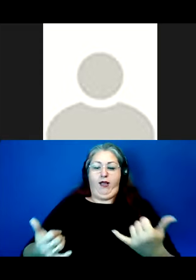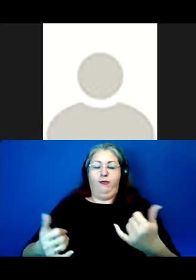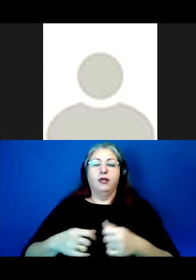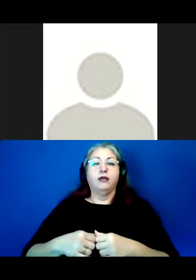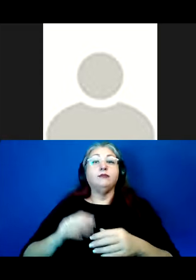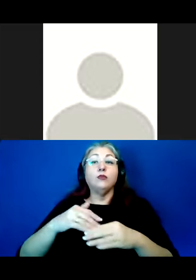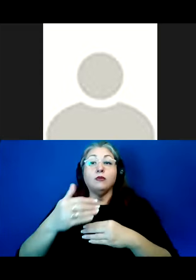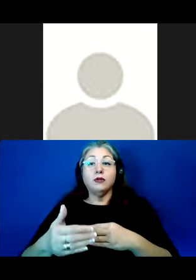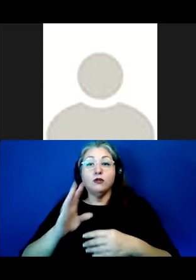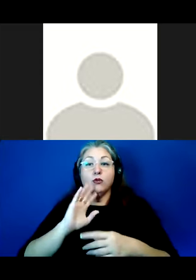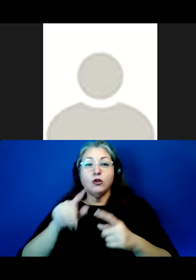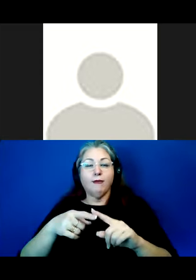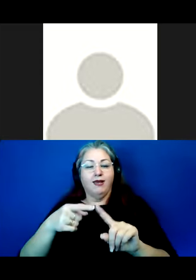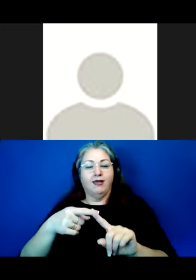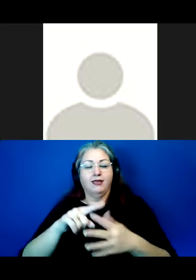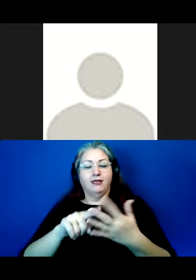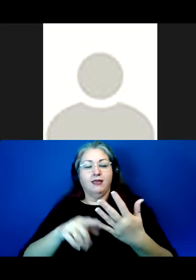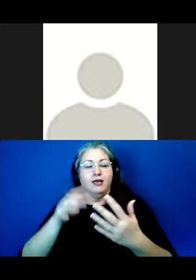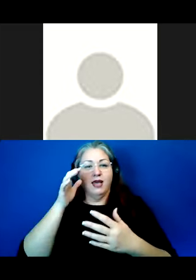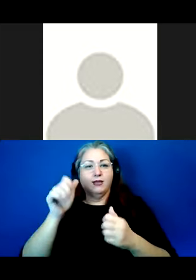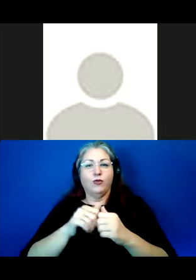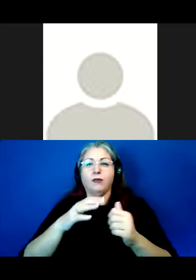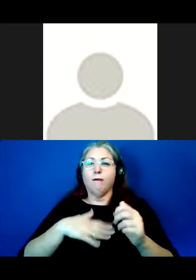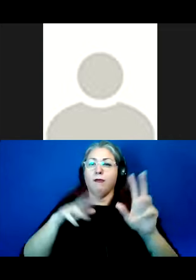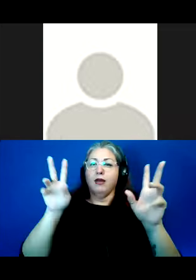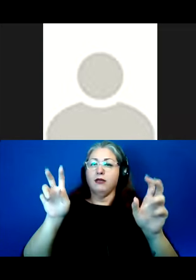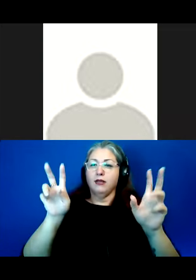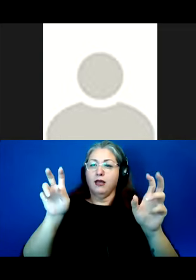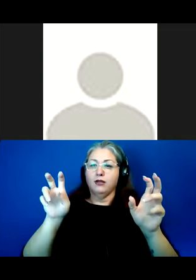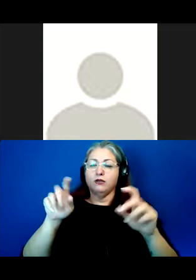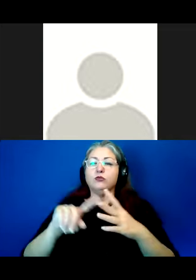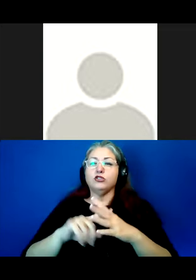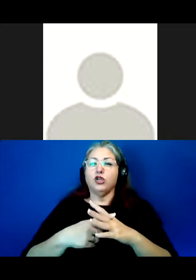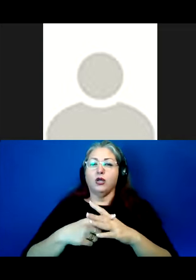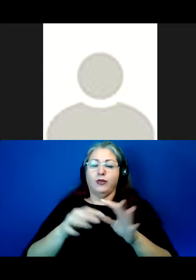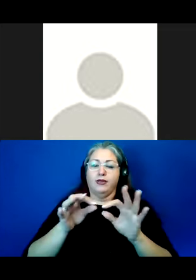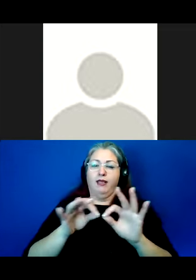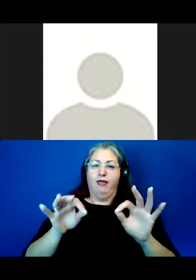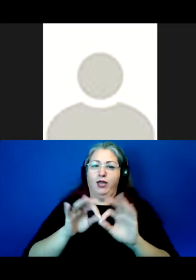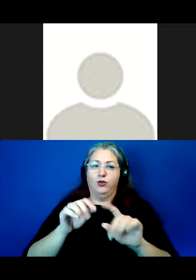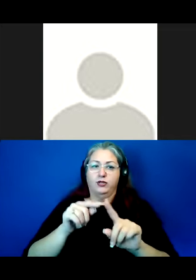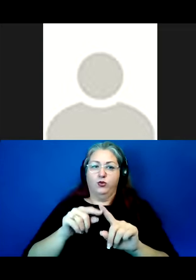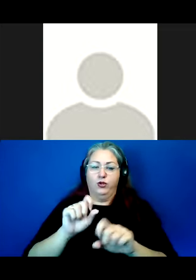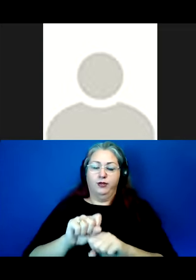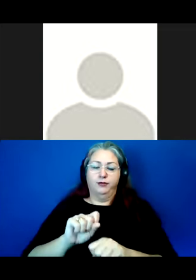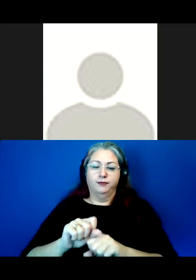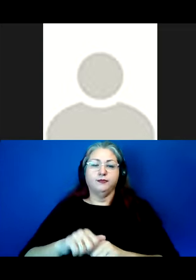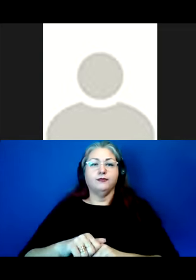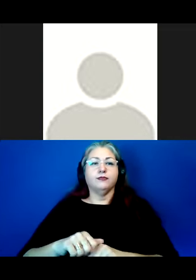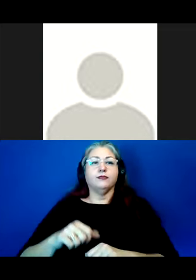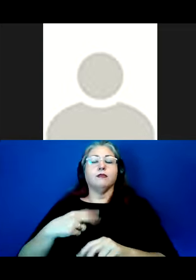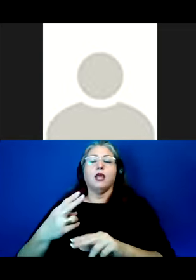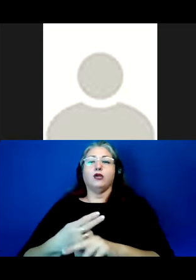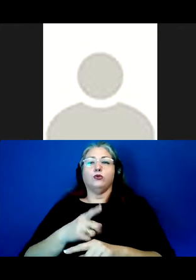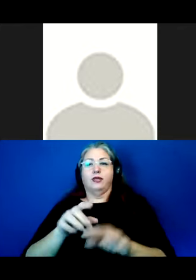Next, I want to explain the concepts that are referenced in the title of this talk. I'll begin with language work. I use this